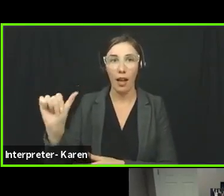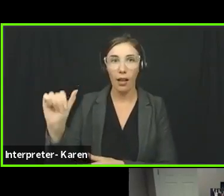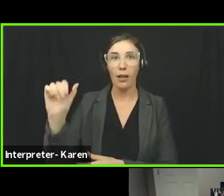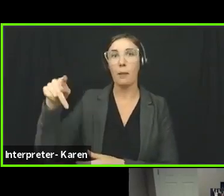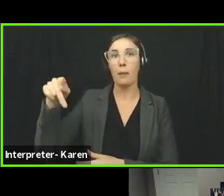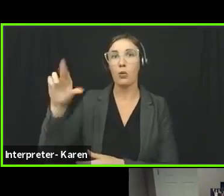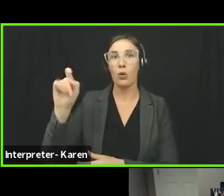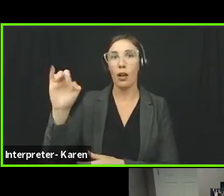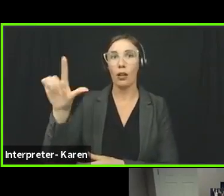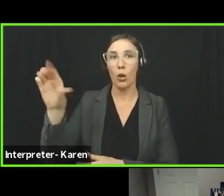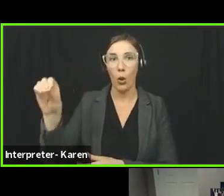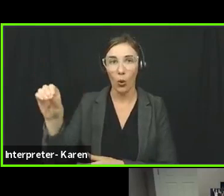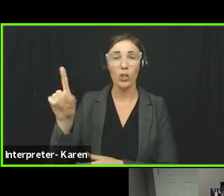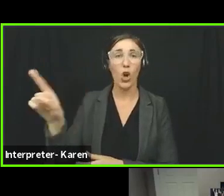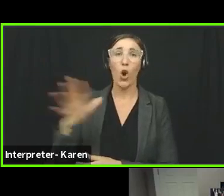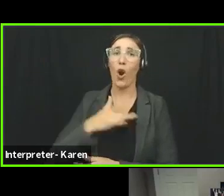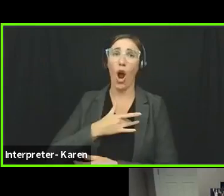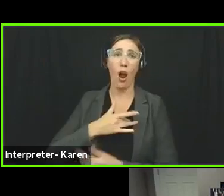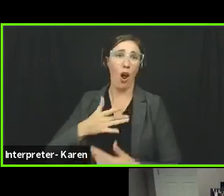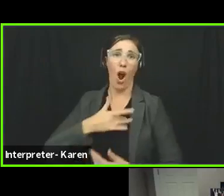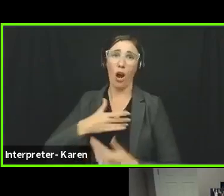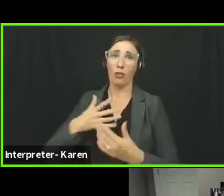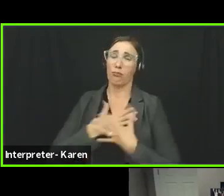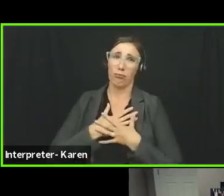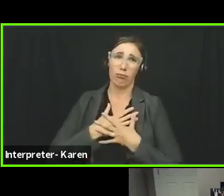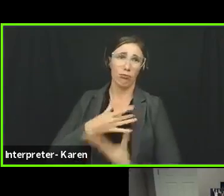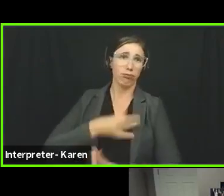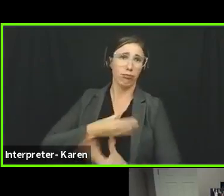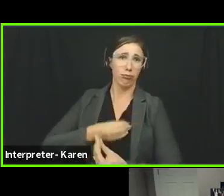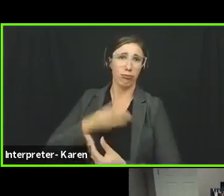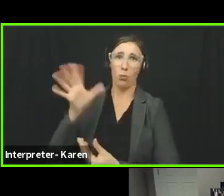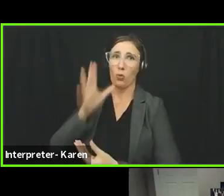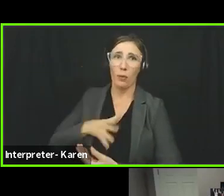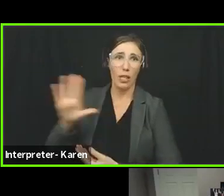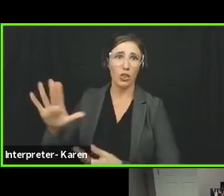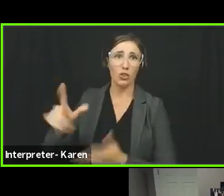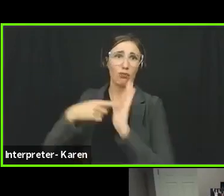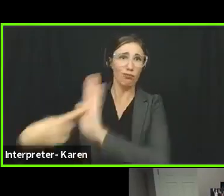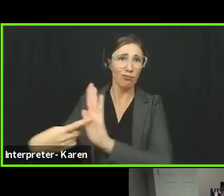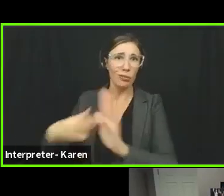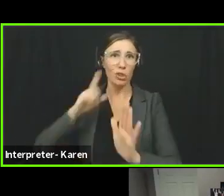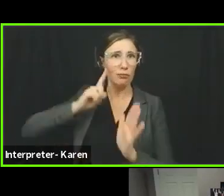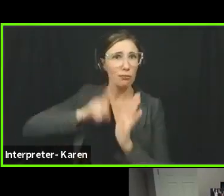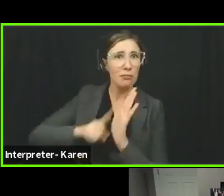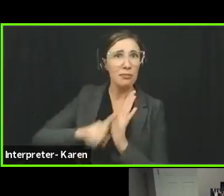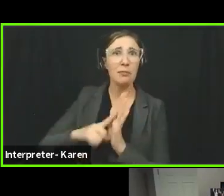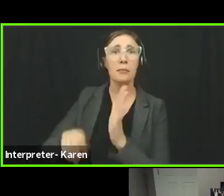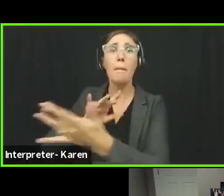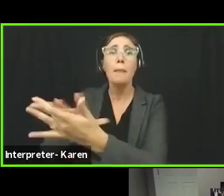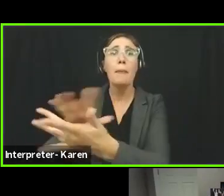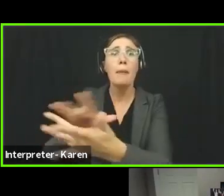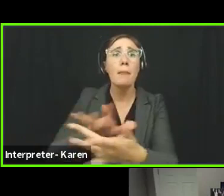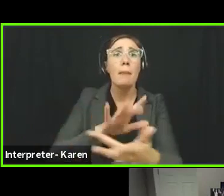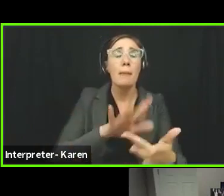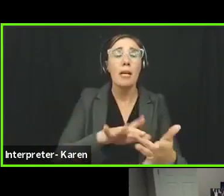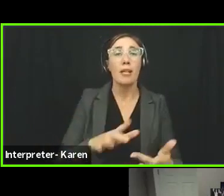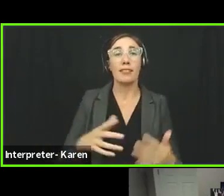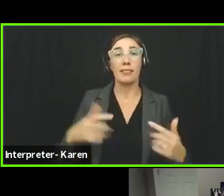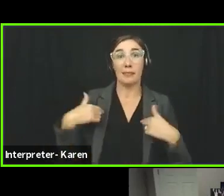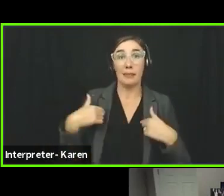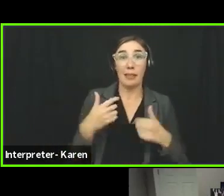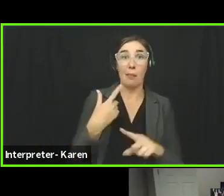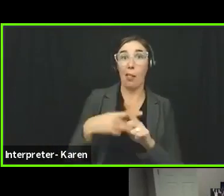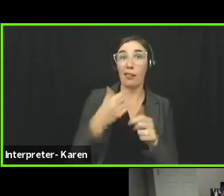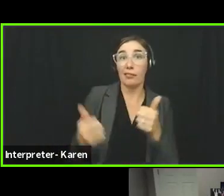this and really cares about it. And it shows with the county executive and the Human Rights Commission, we launched the Speak Up